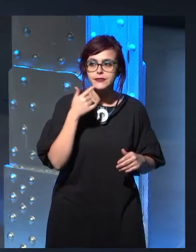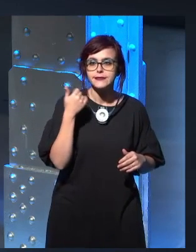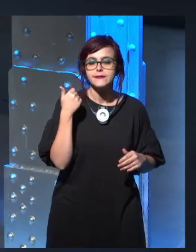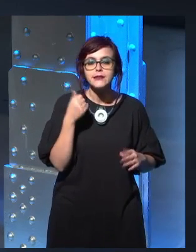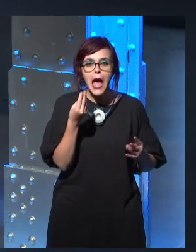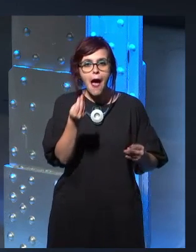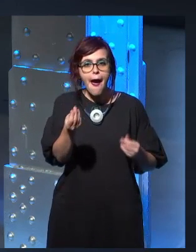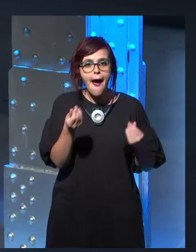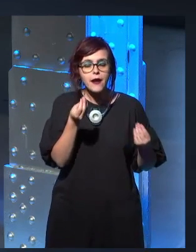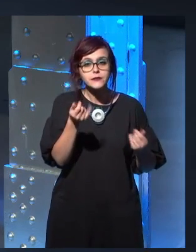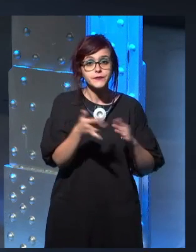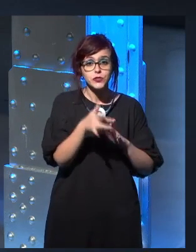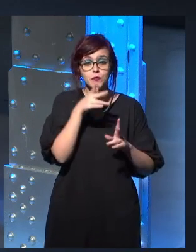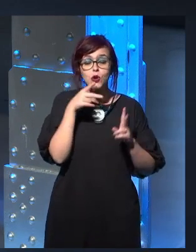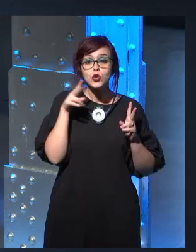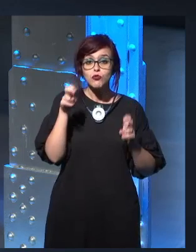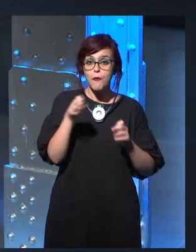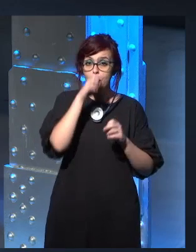know in a new role.